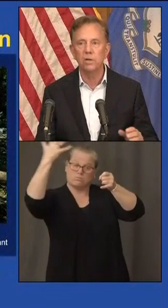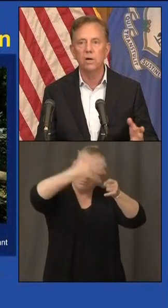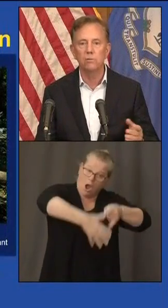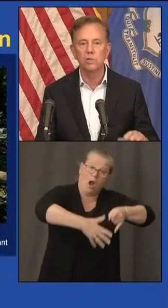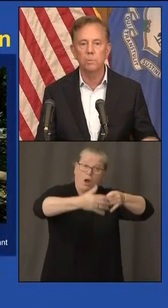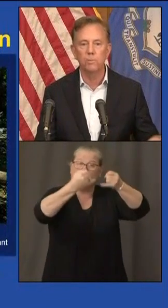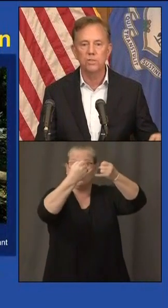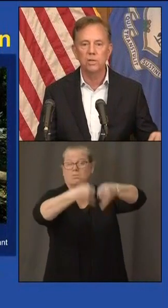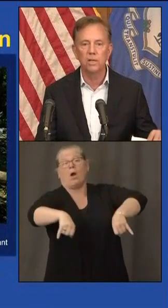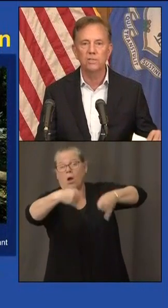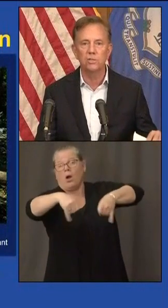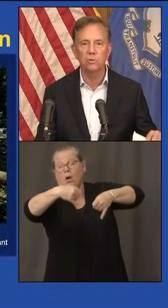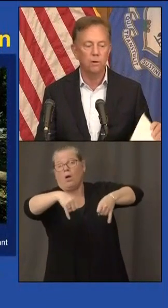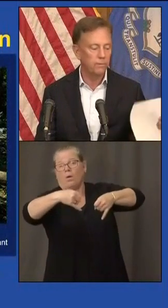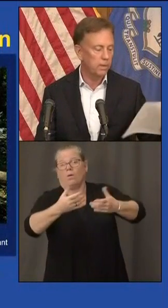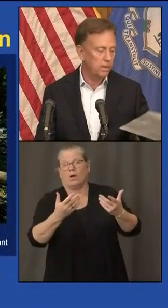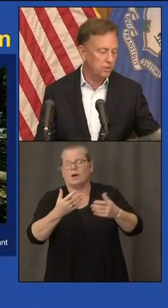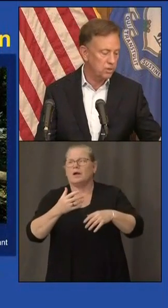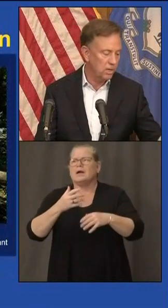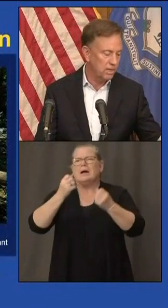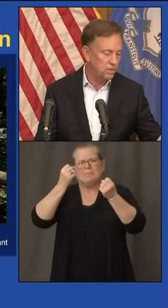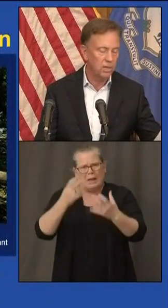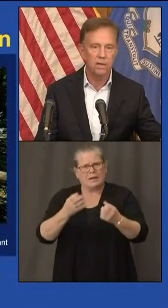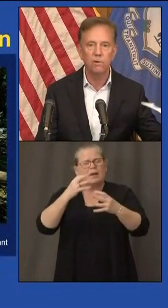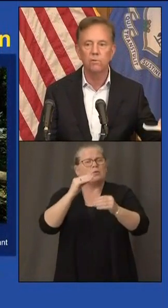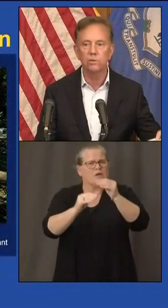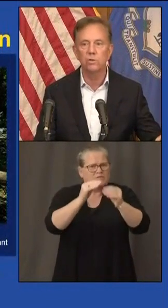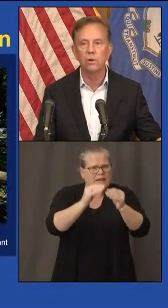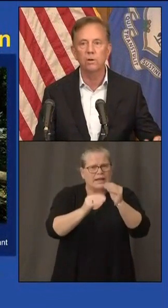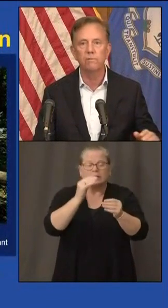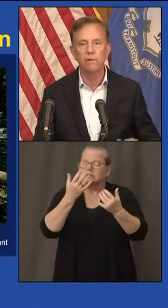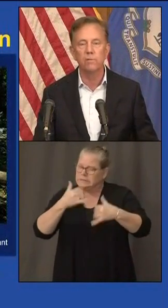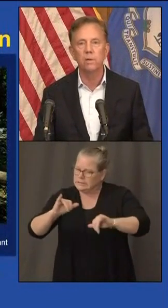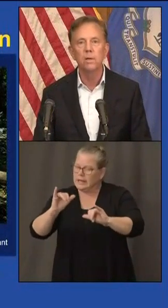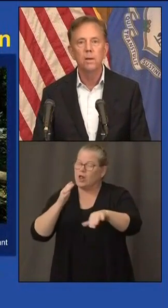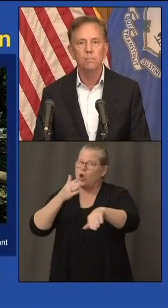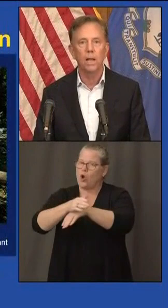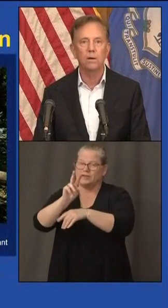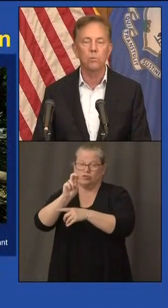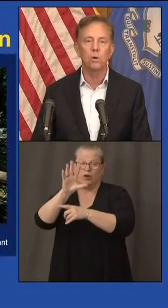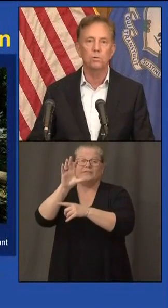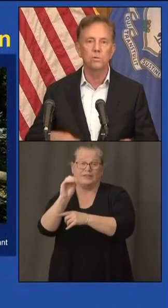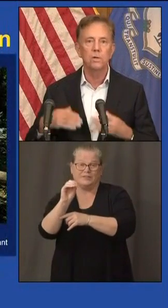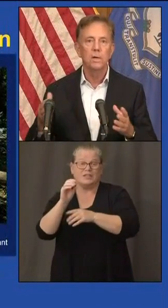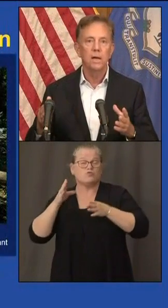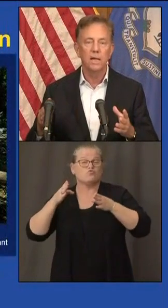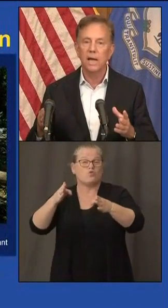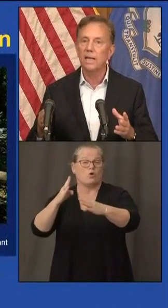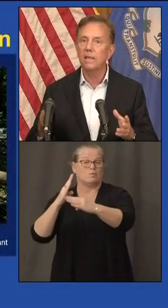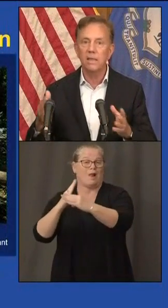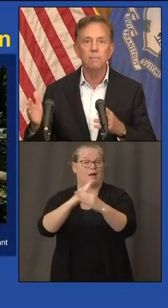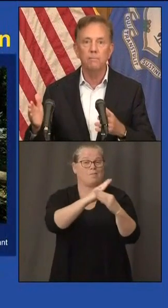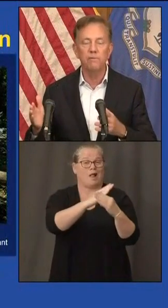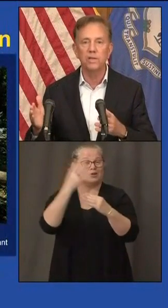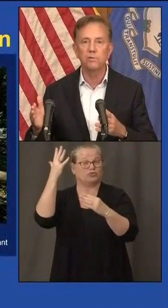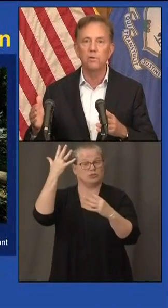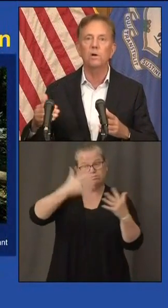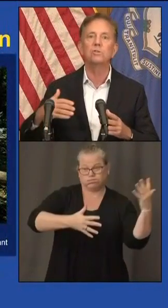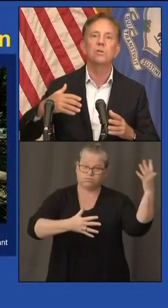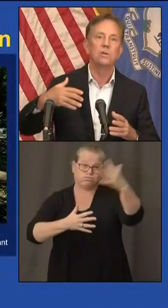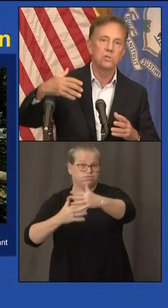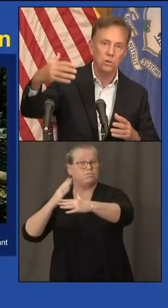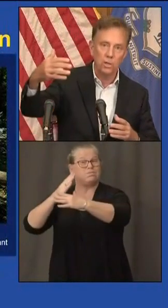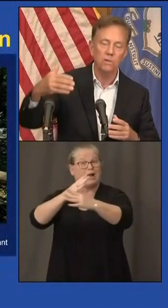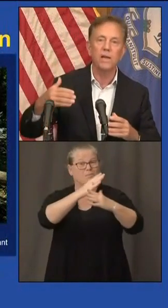we fixed the hundreds but we still as you saw from the other slide still have over 250 block roads and you got to get them fixed